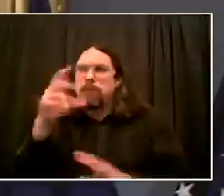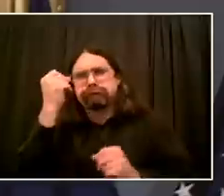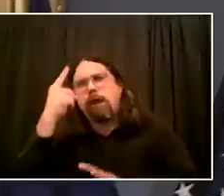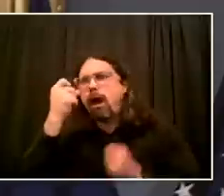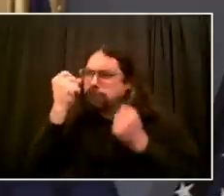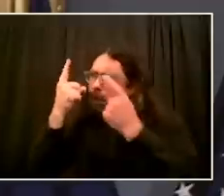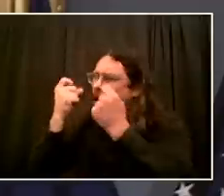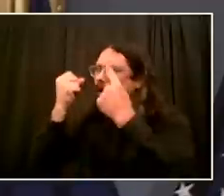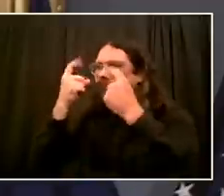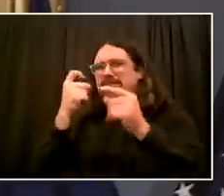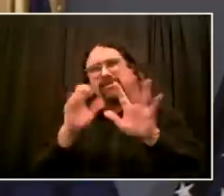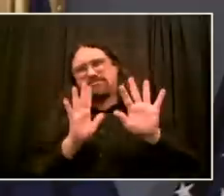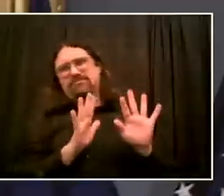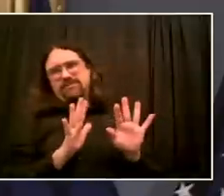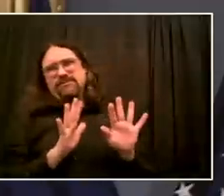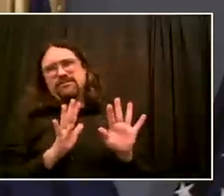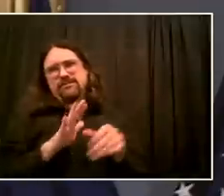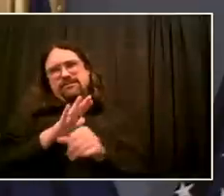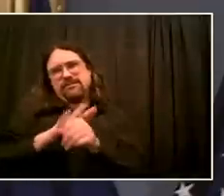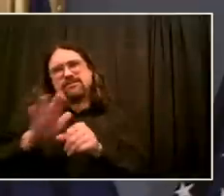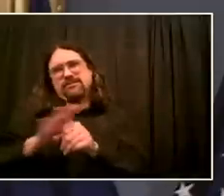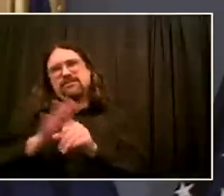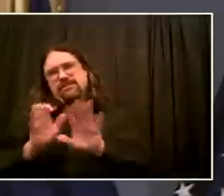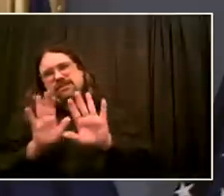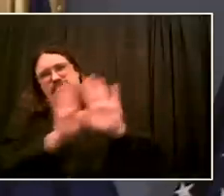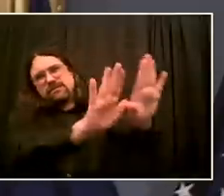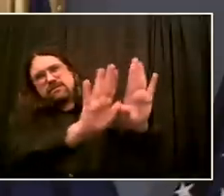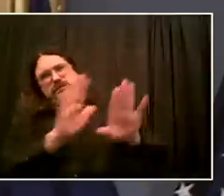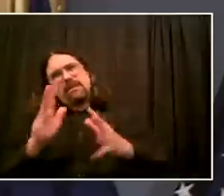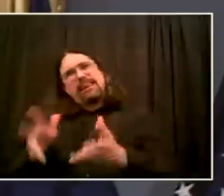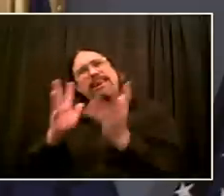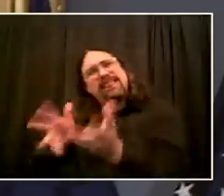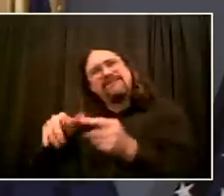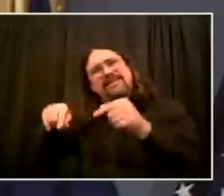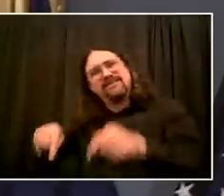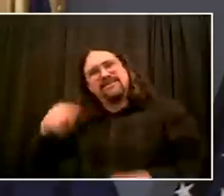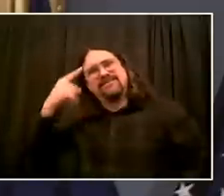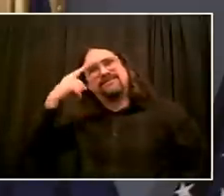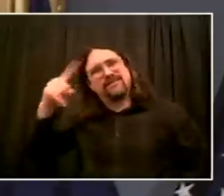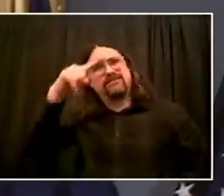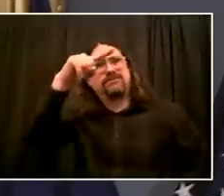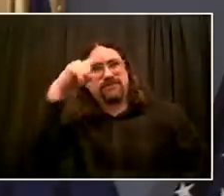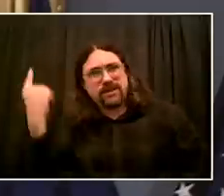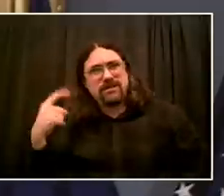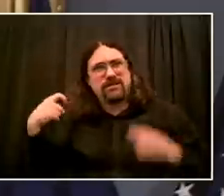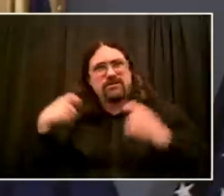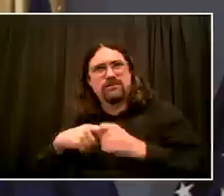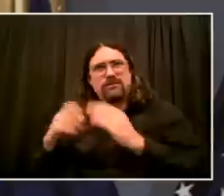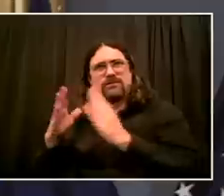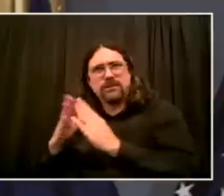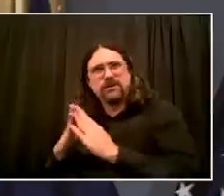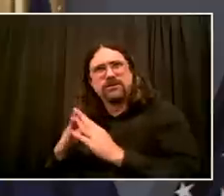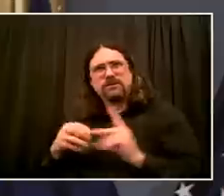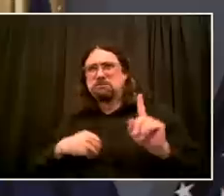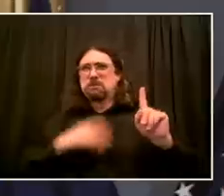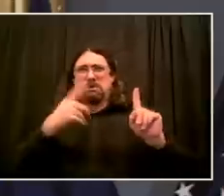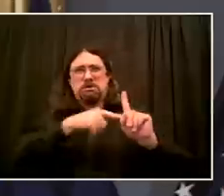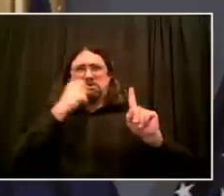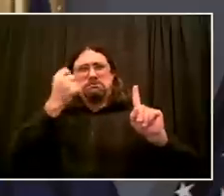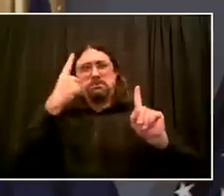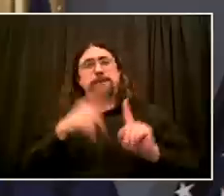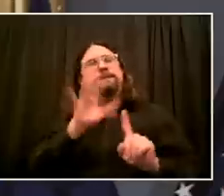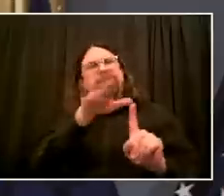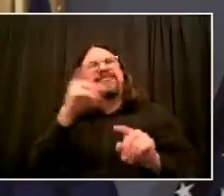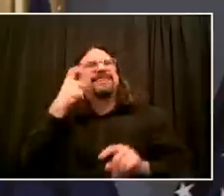leadership that has come up in communities, whether it's elected officials, community leaders, activists, clergy, members of the Cure Violence